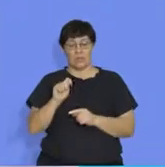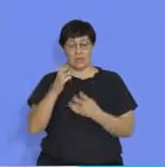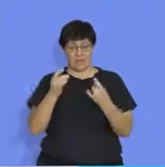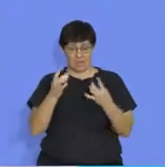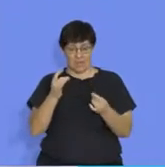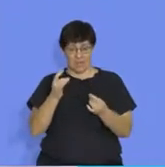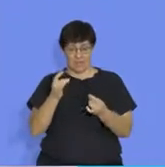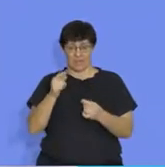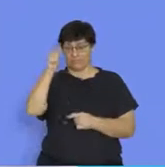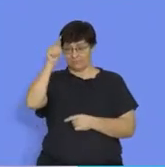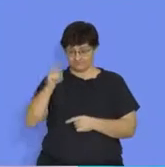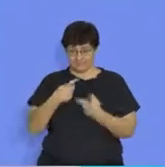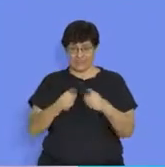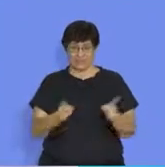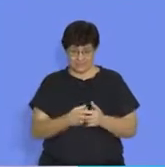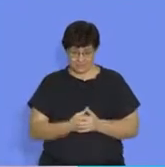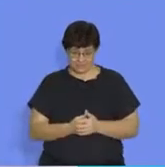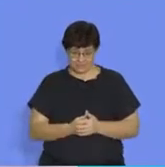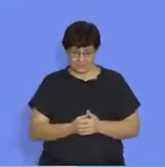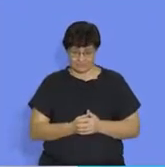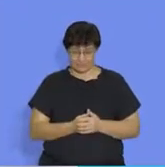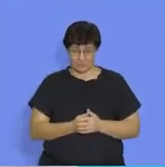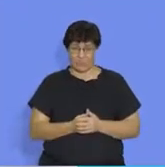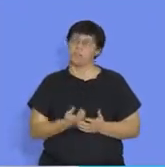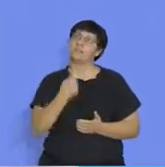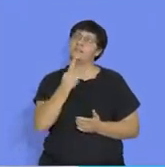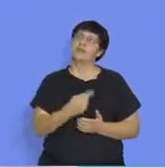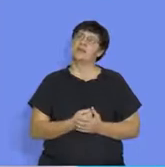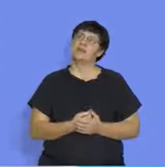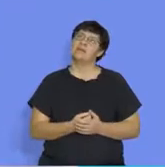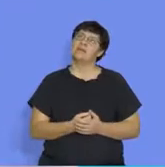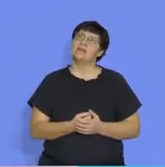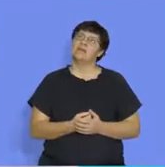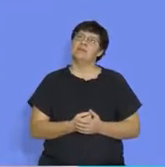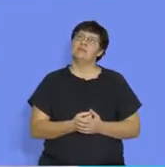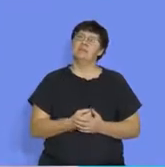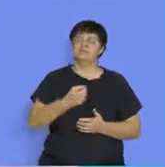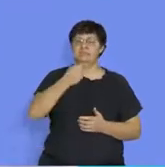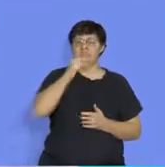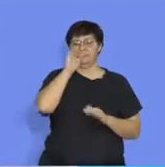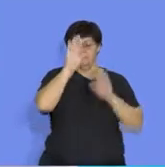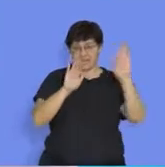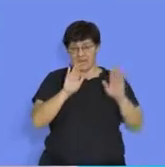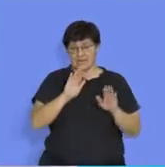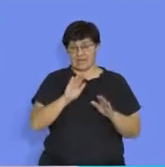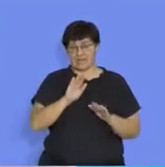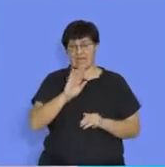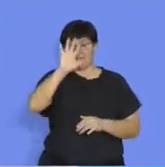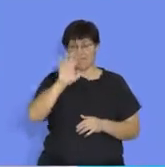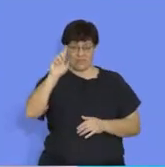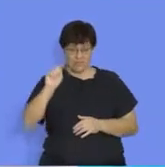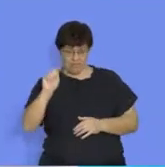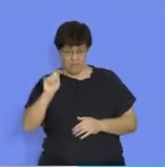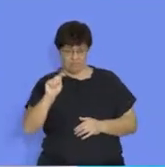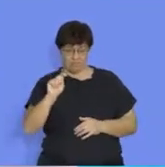number are different to each other. If I say the fifth term of a pattern is